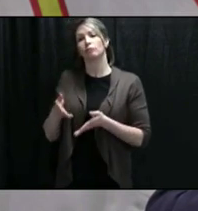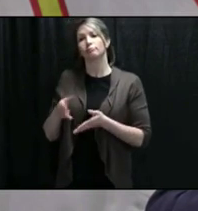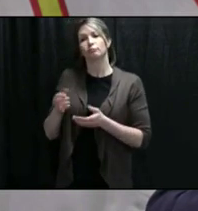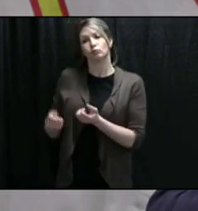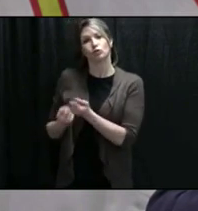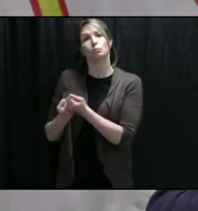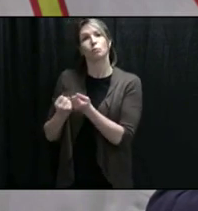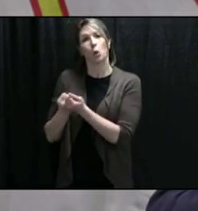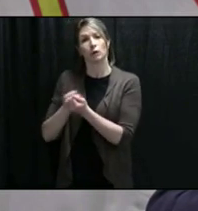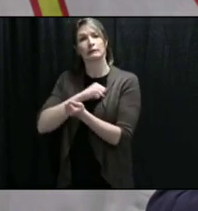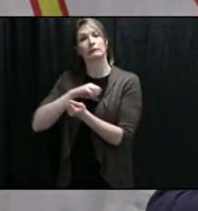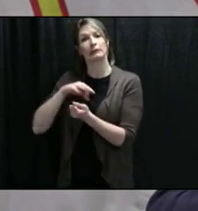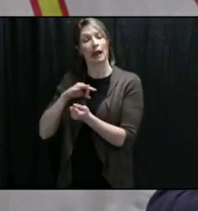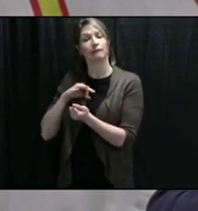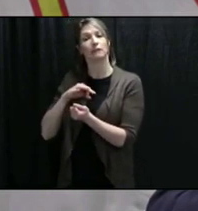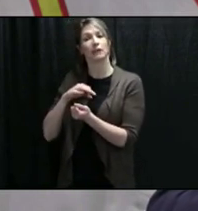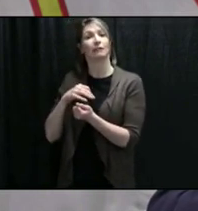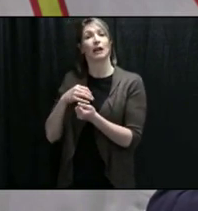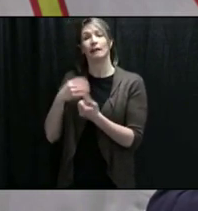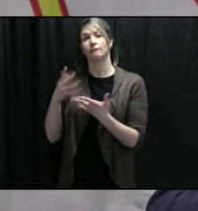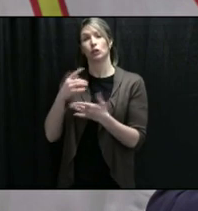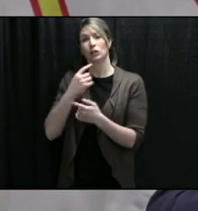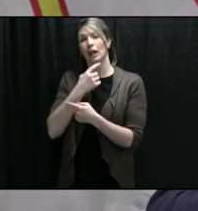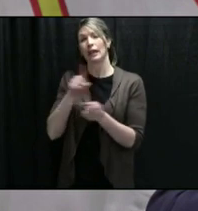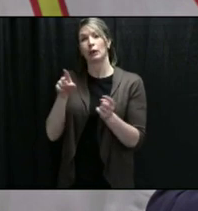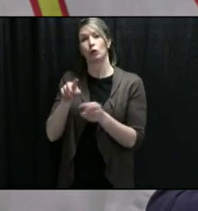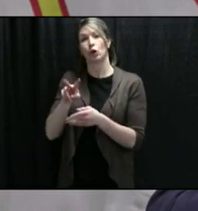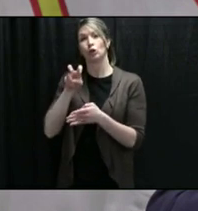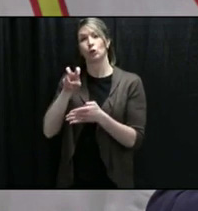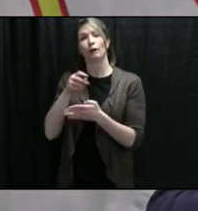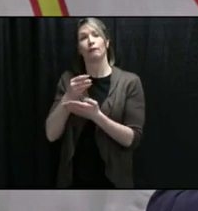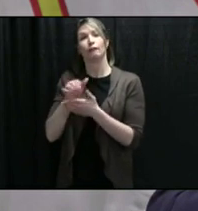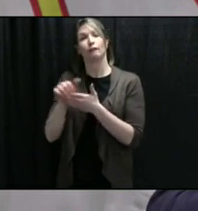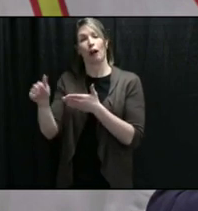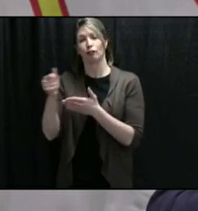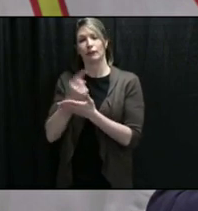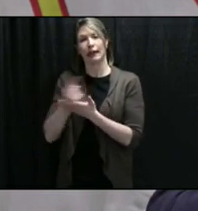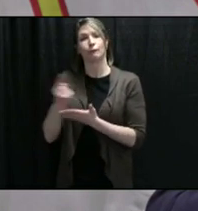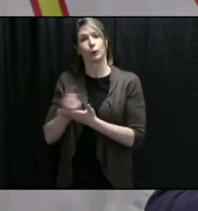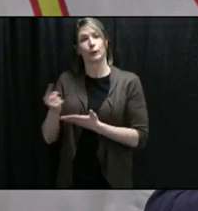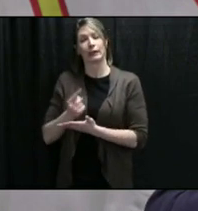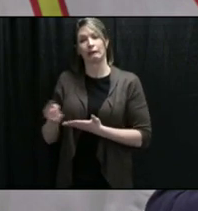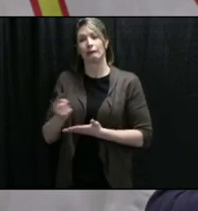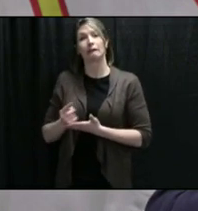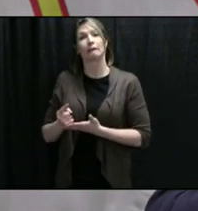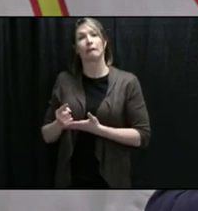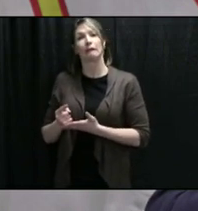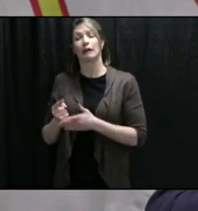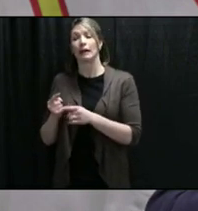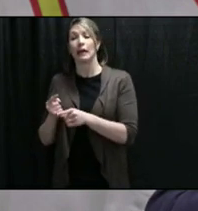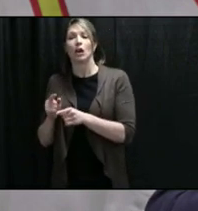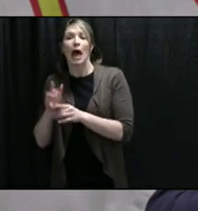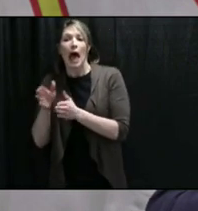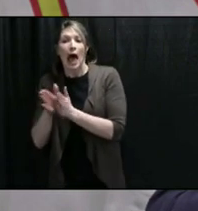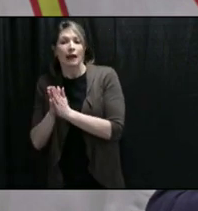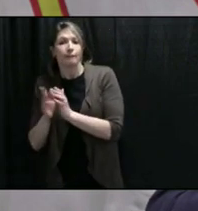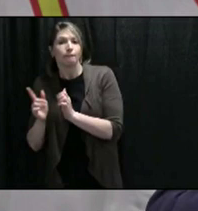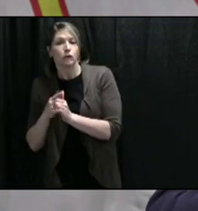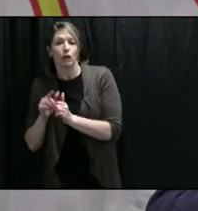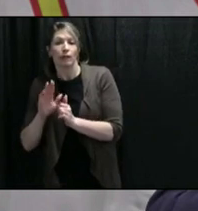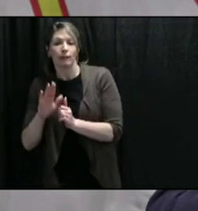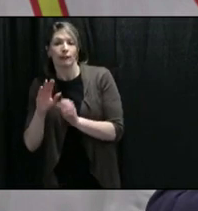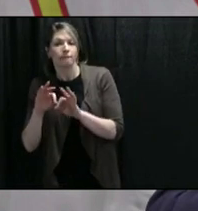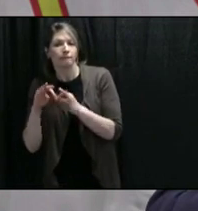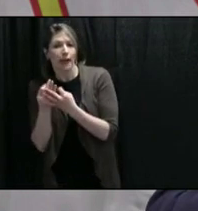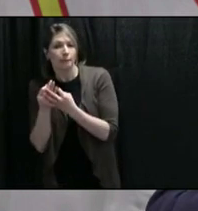it's $200 a week that we provide to them for those child care spaces. If they can't find one that would be, which is a preferred option,